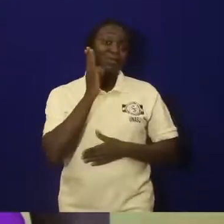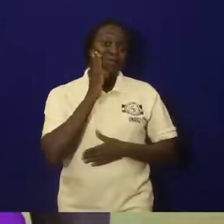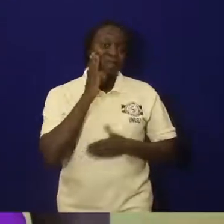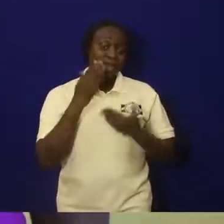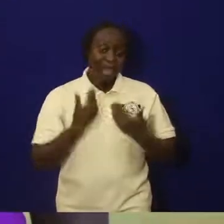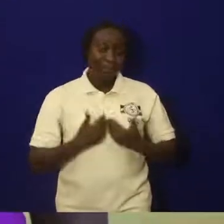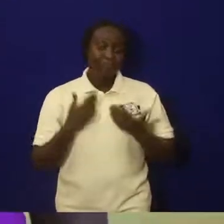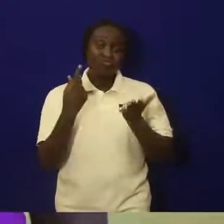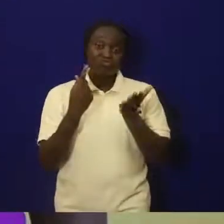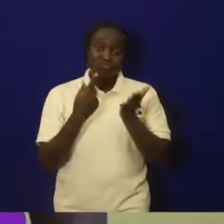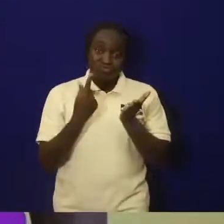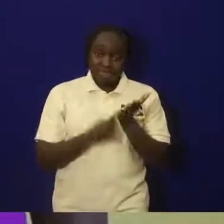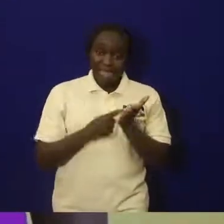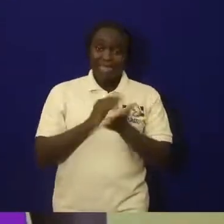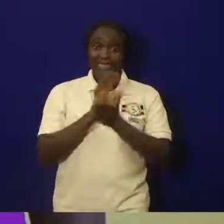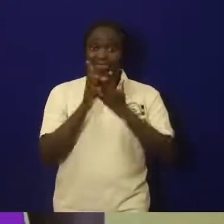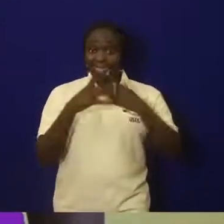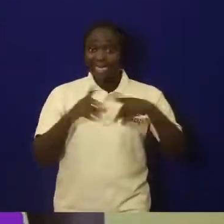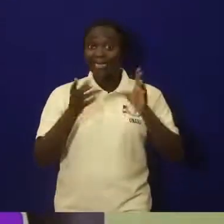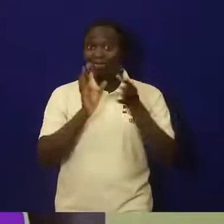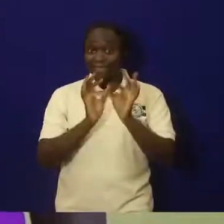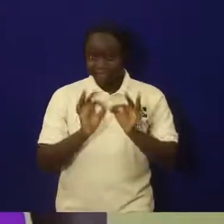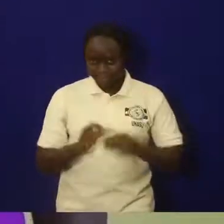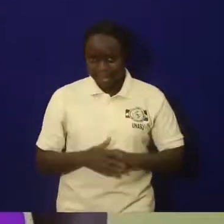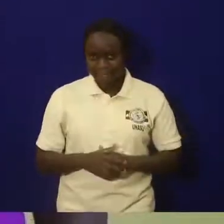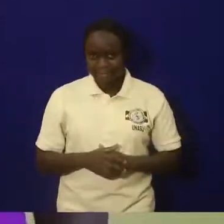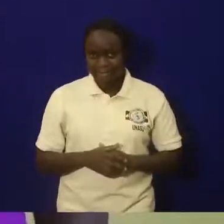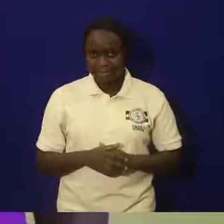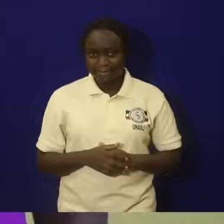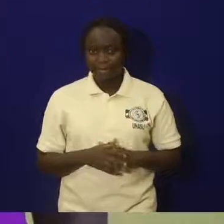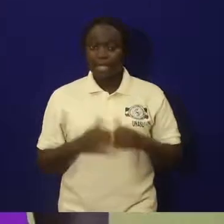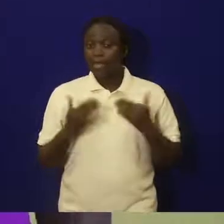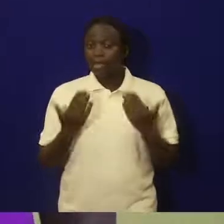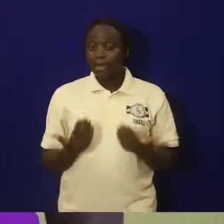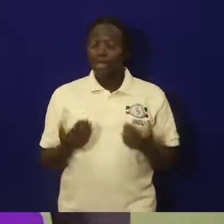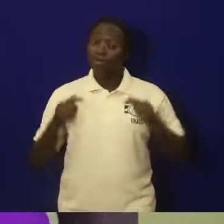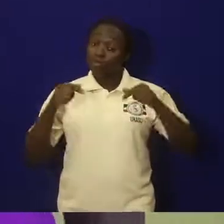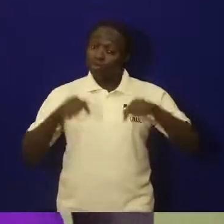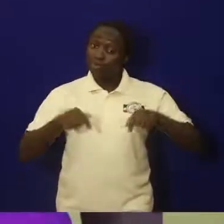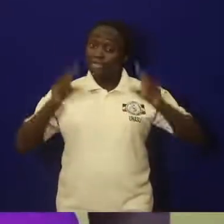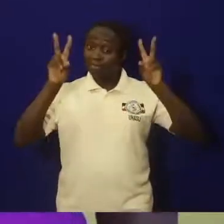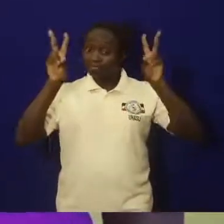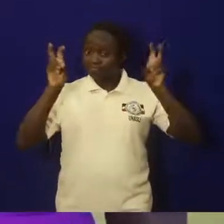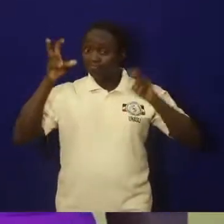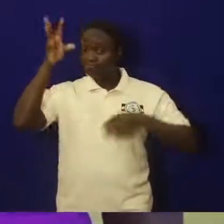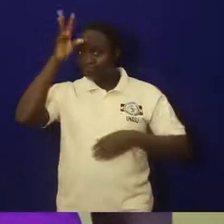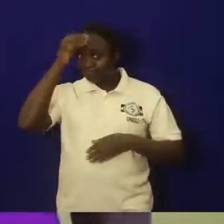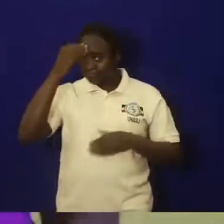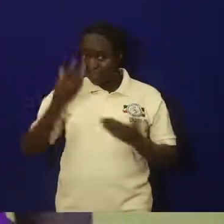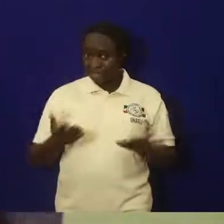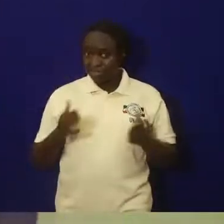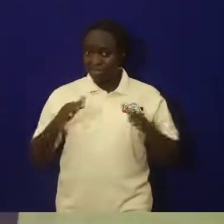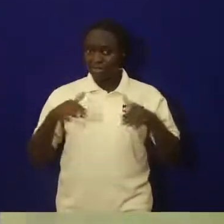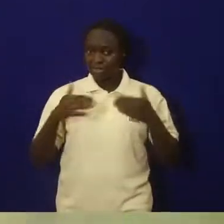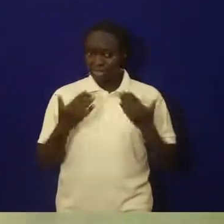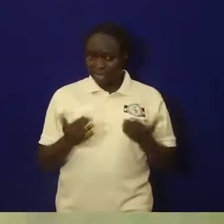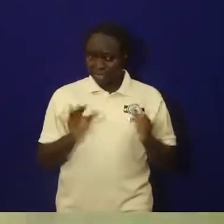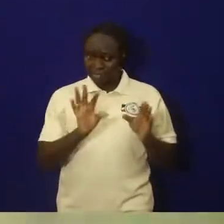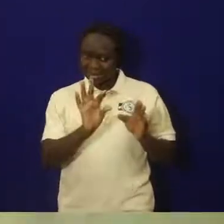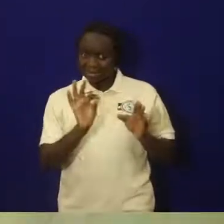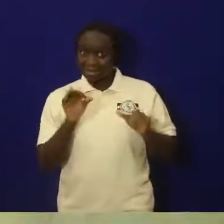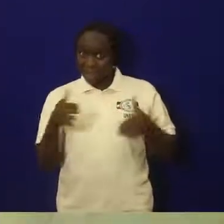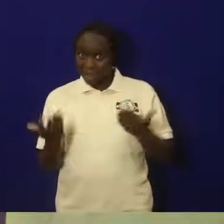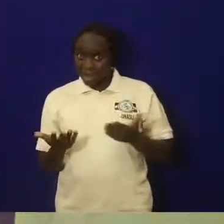Sign Language Interpreter. And this lesson is from the Social Studies